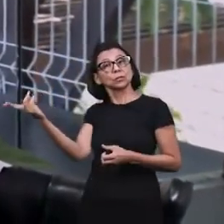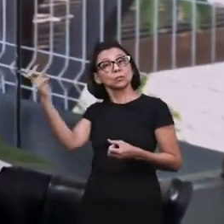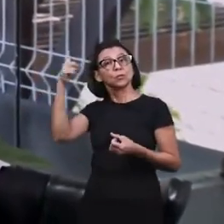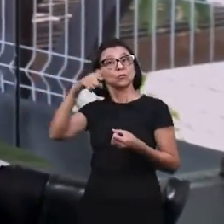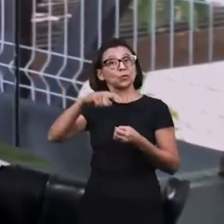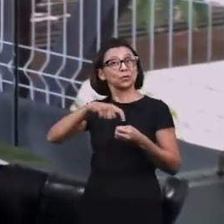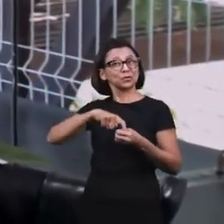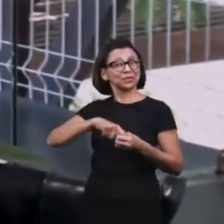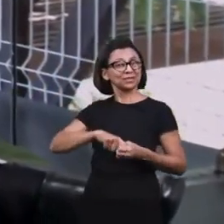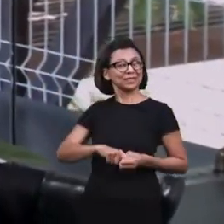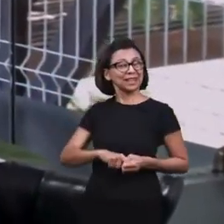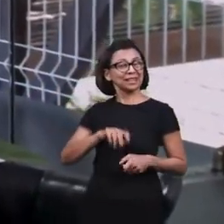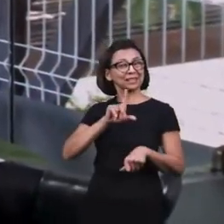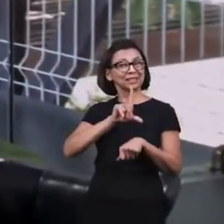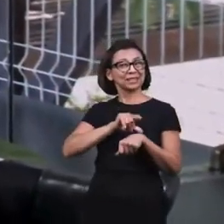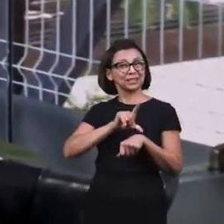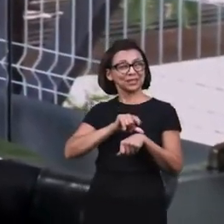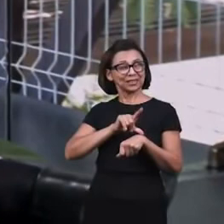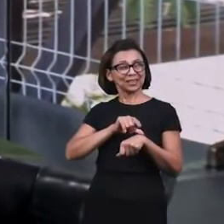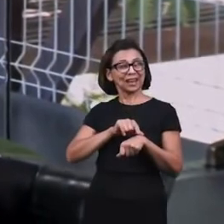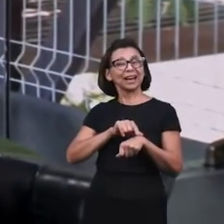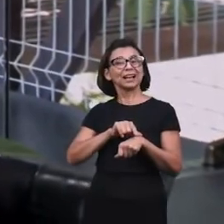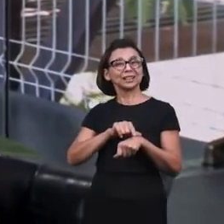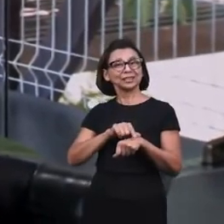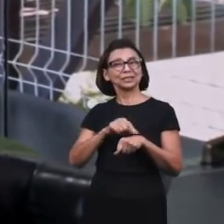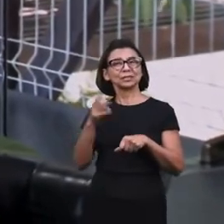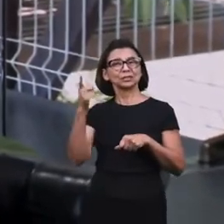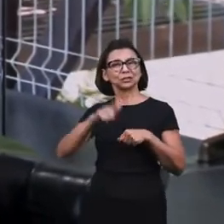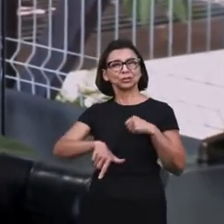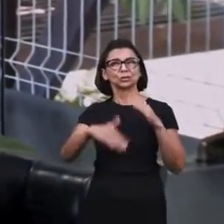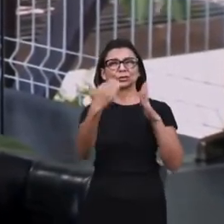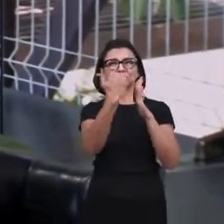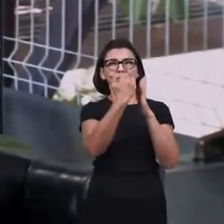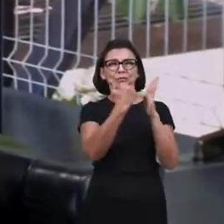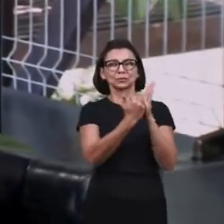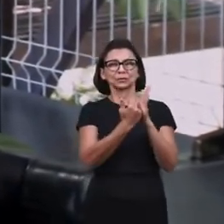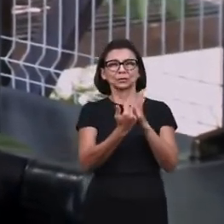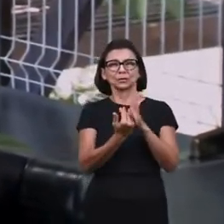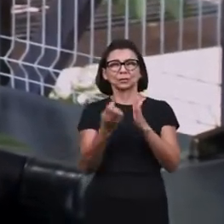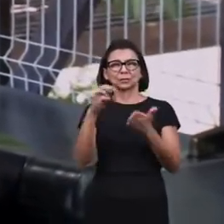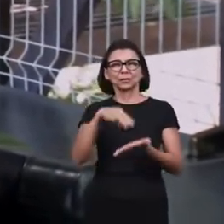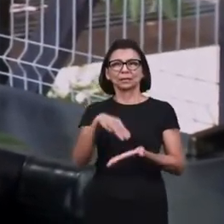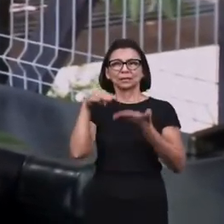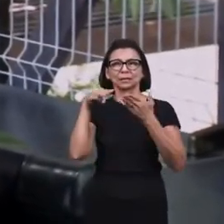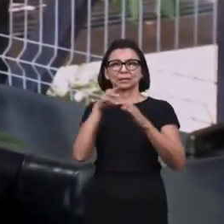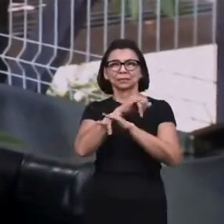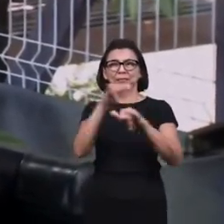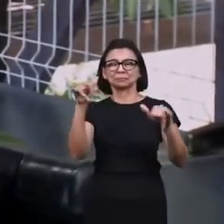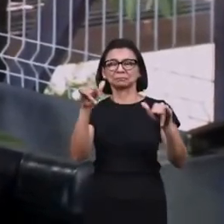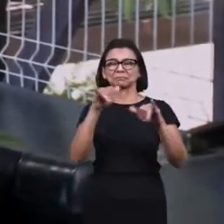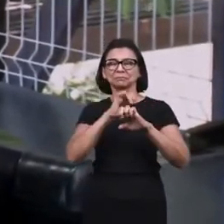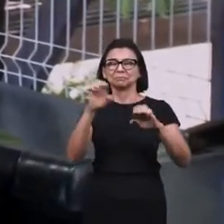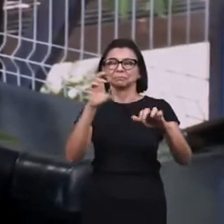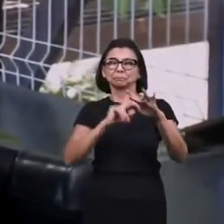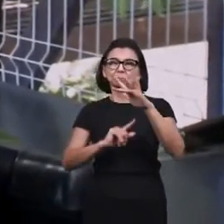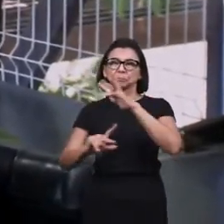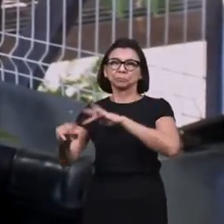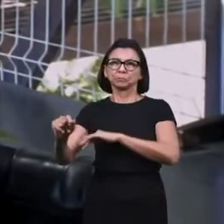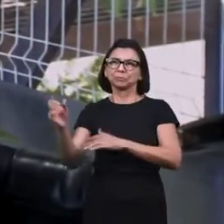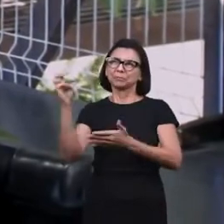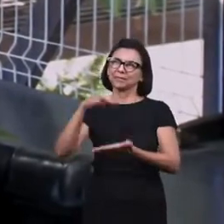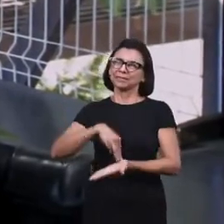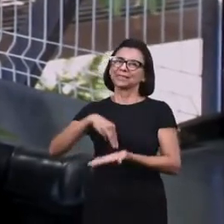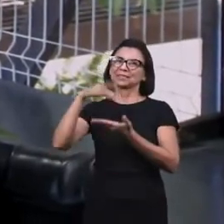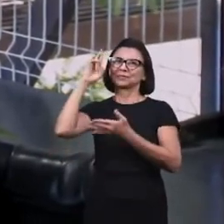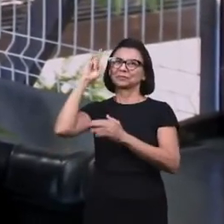once again during this time for one more edition of maranatha christian churches announcing the eternal gospel and they are